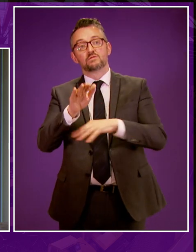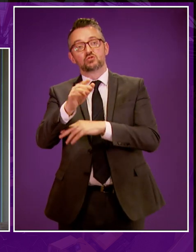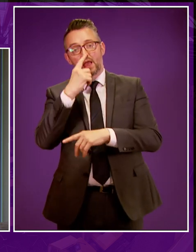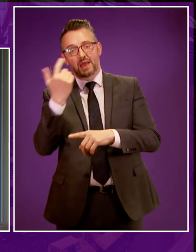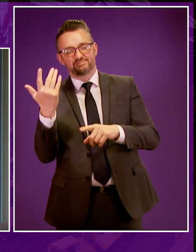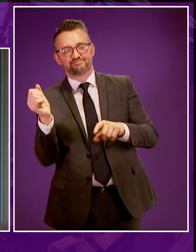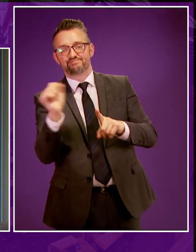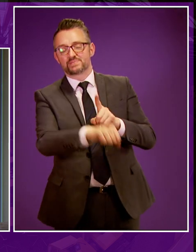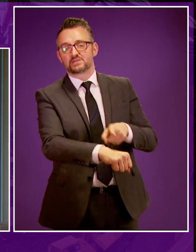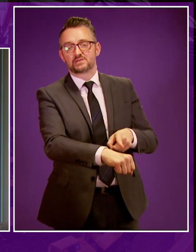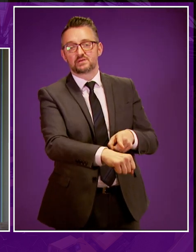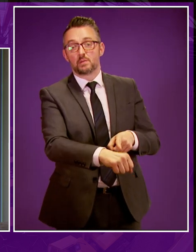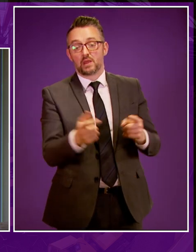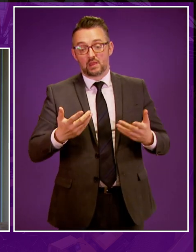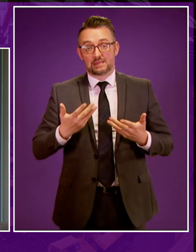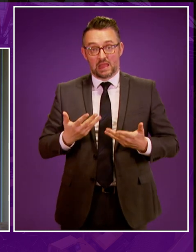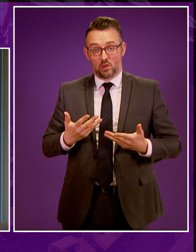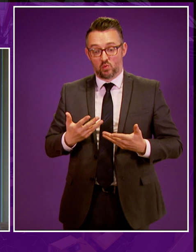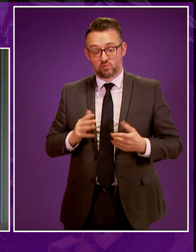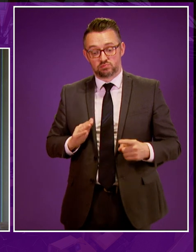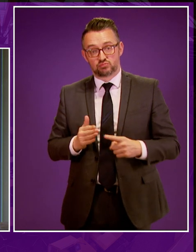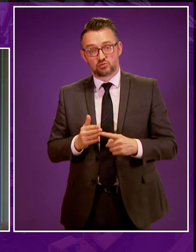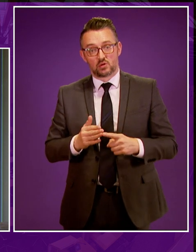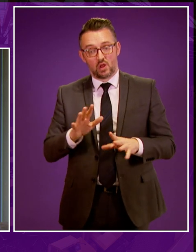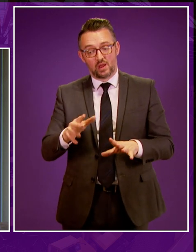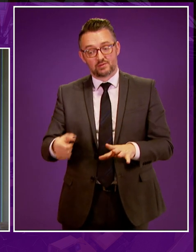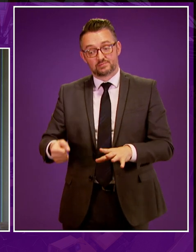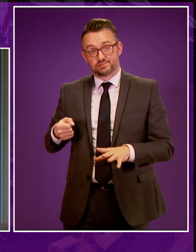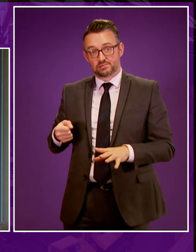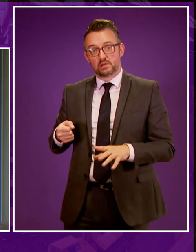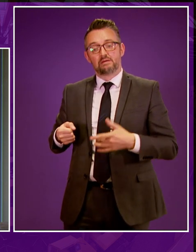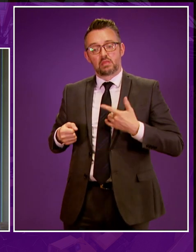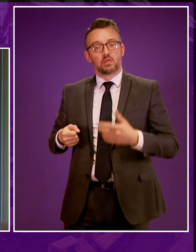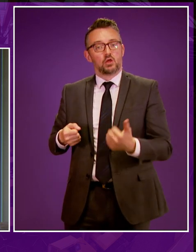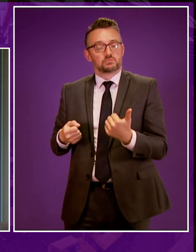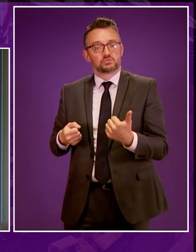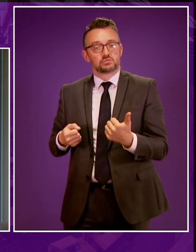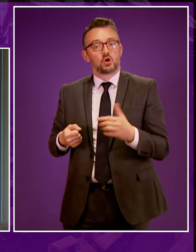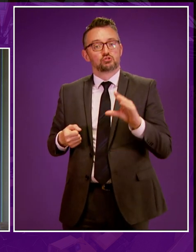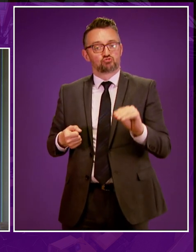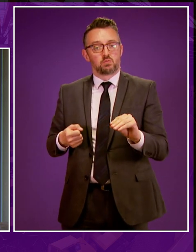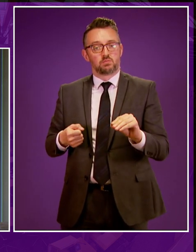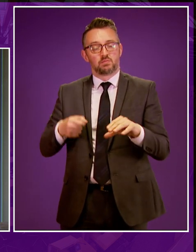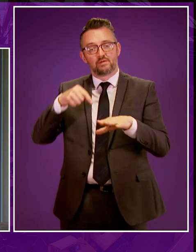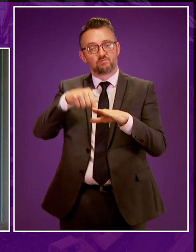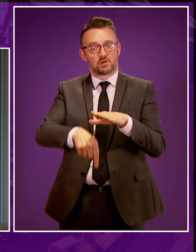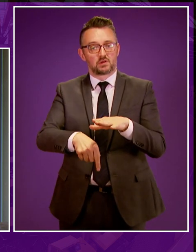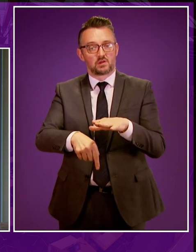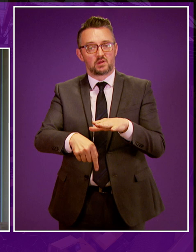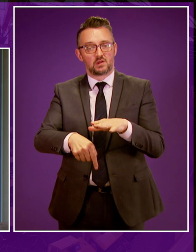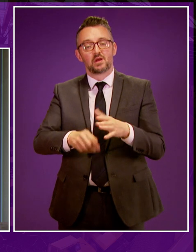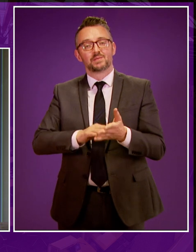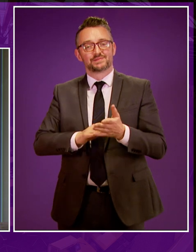Parliaments. Taking the current approach of an indefinite moratorium is effective in halting fracking and UCG whilst